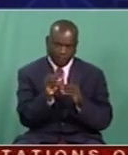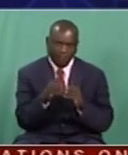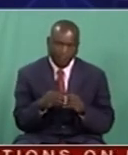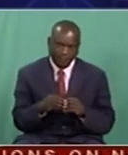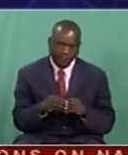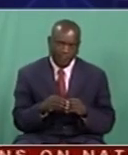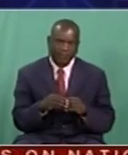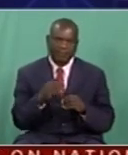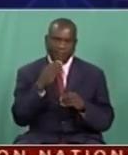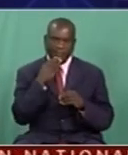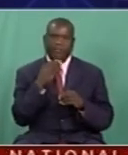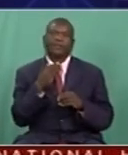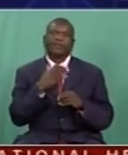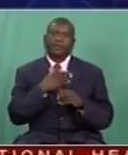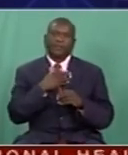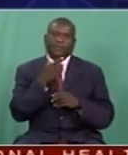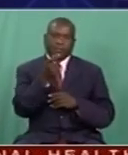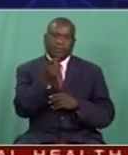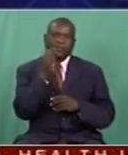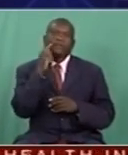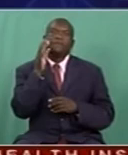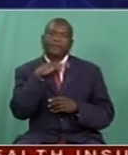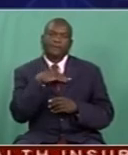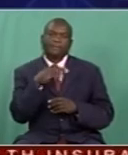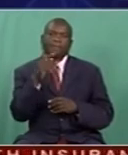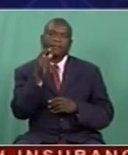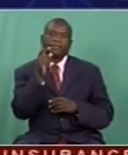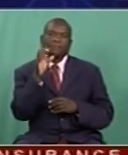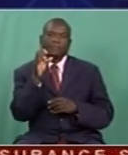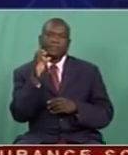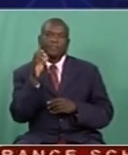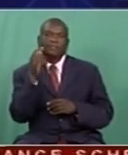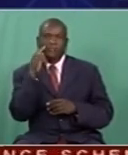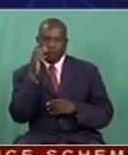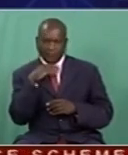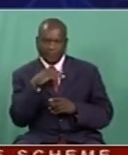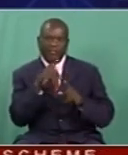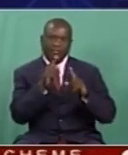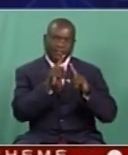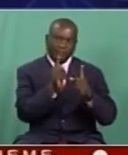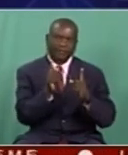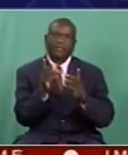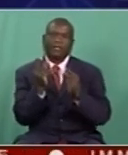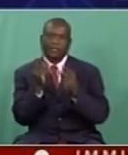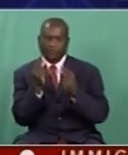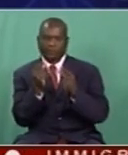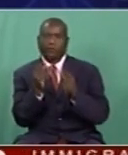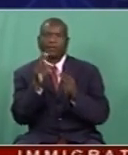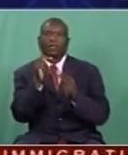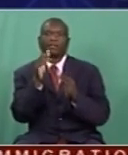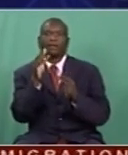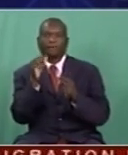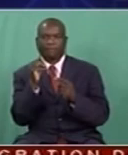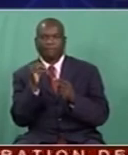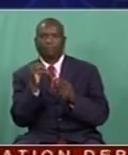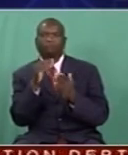Fantastic. And lastly, I'm going to ask you, Ms. Madondo, we've seen ZBC through, obviously, diverse radio stations from national FM, power